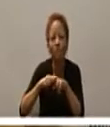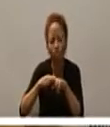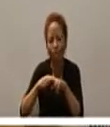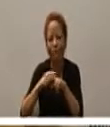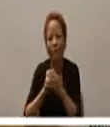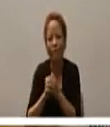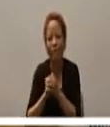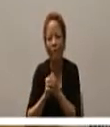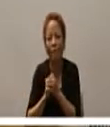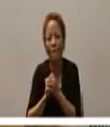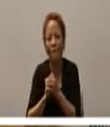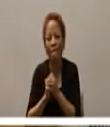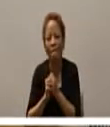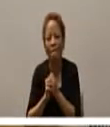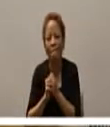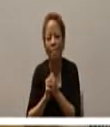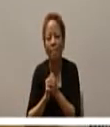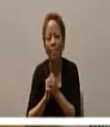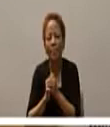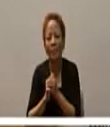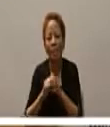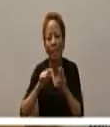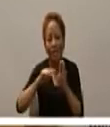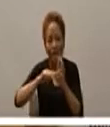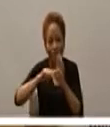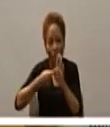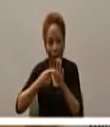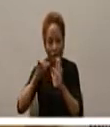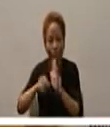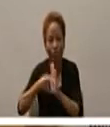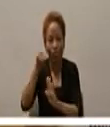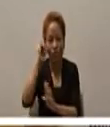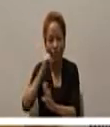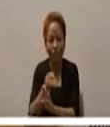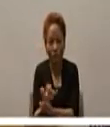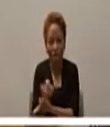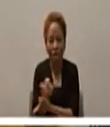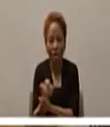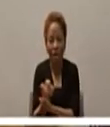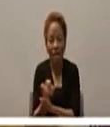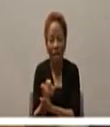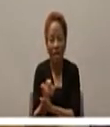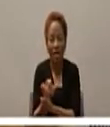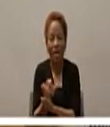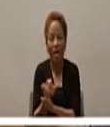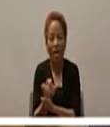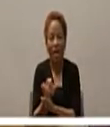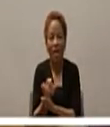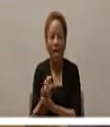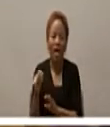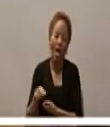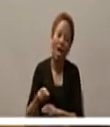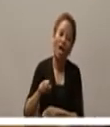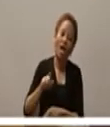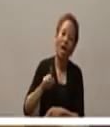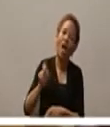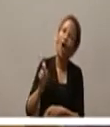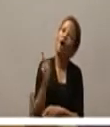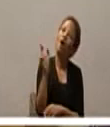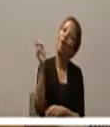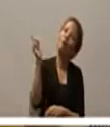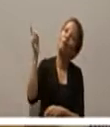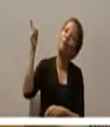the beginning of of January I actually had to go up to town and down and around